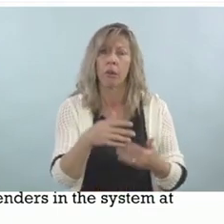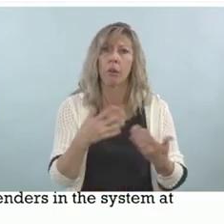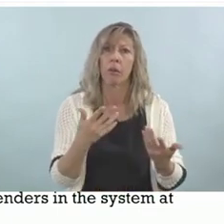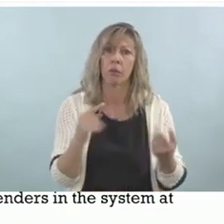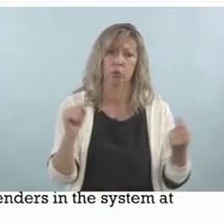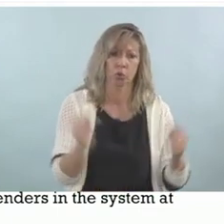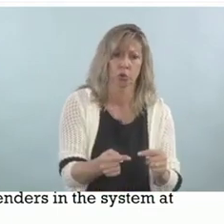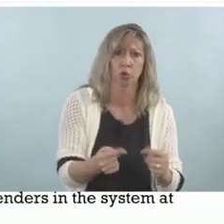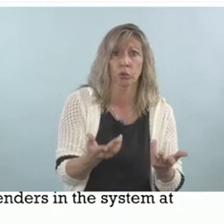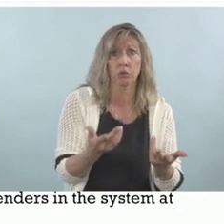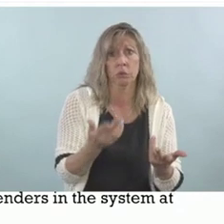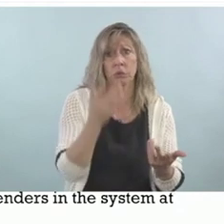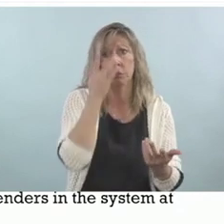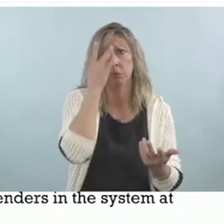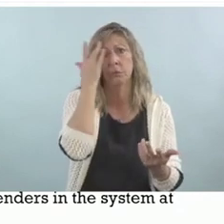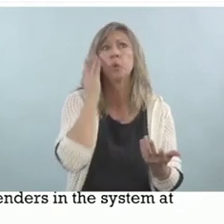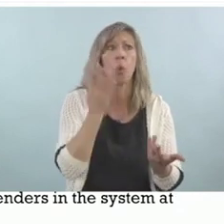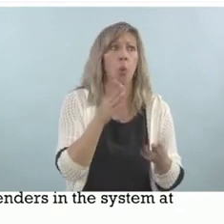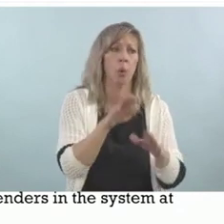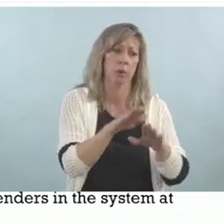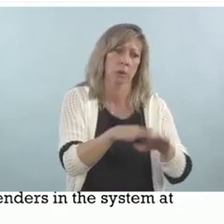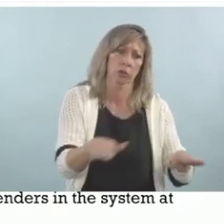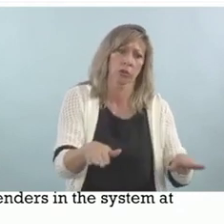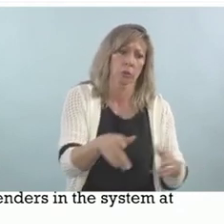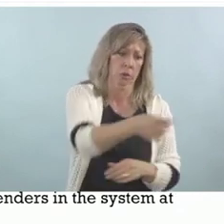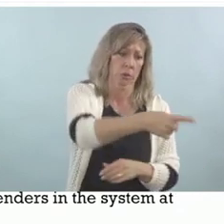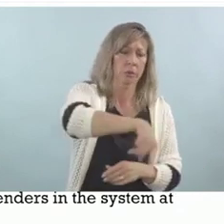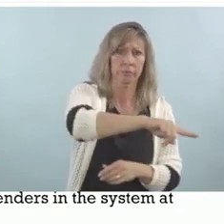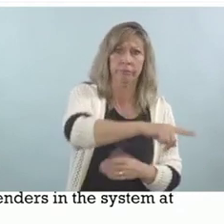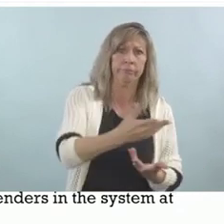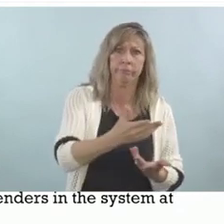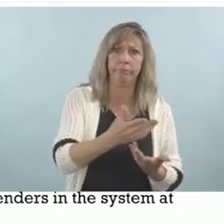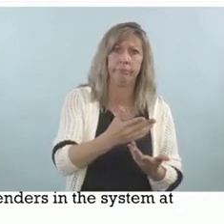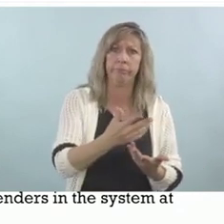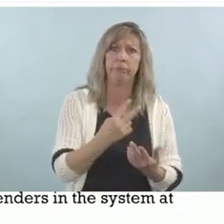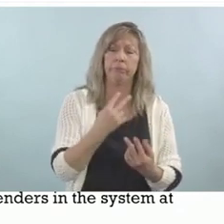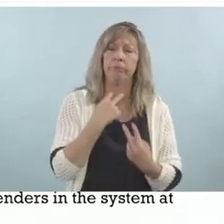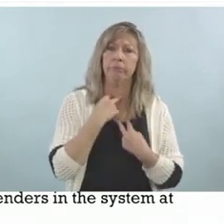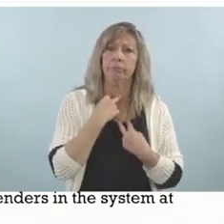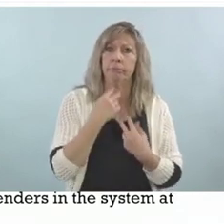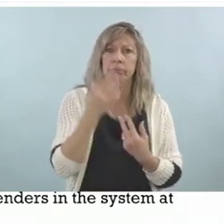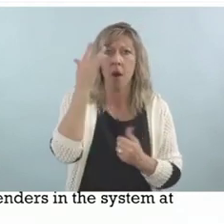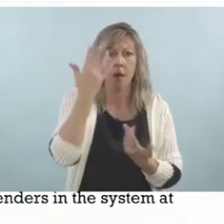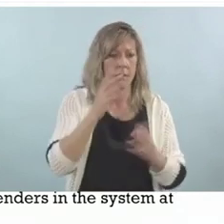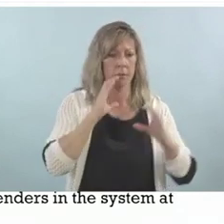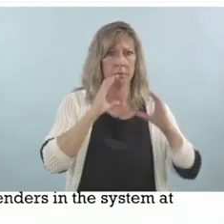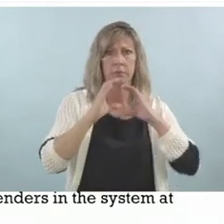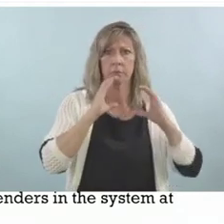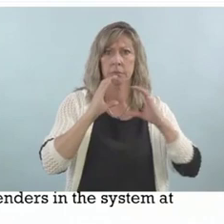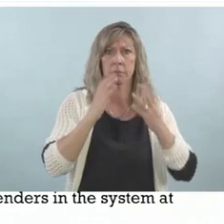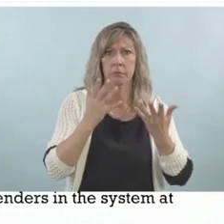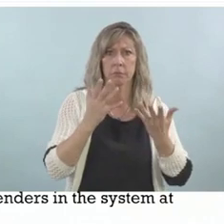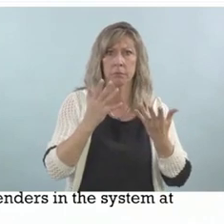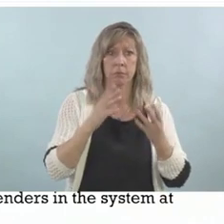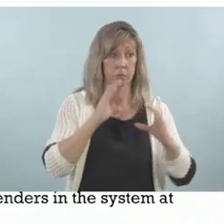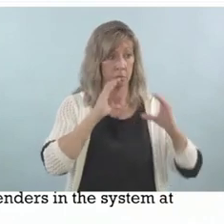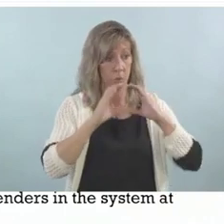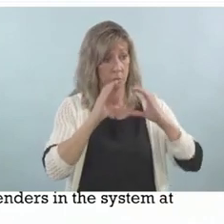And so kids, because of the communication difficulties, deaf kids often experience much more